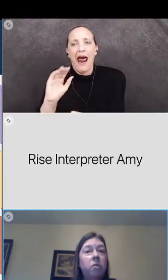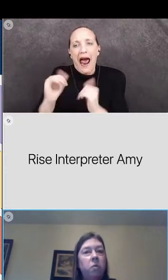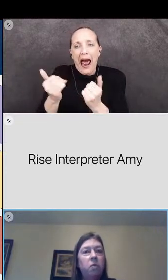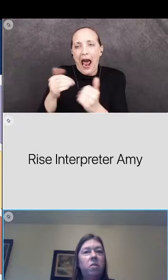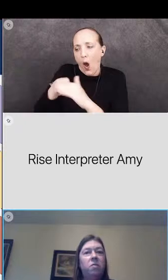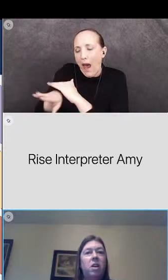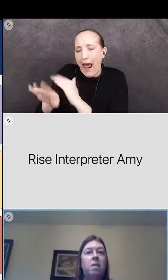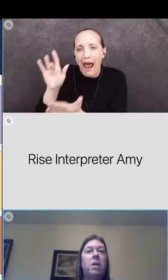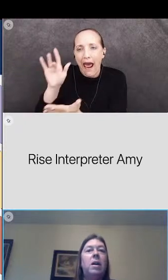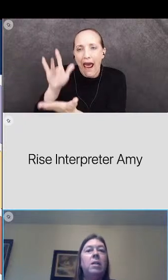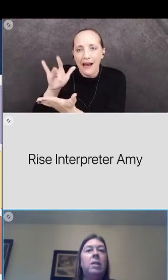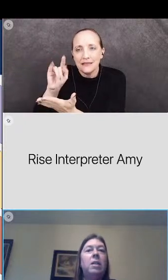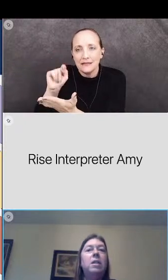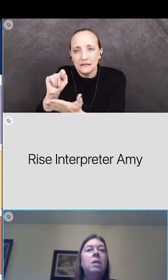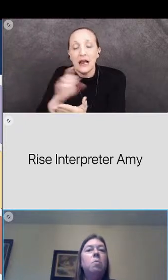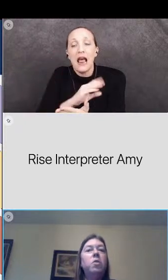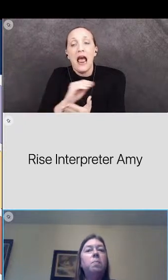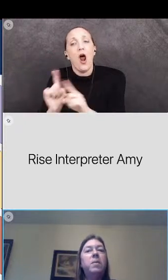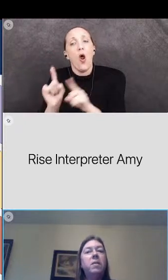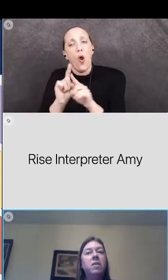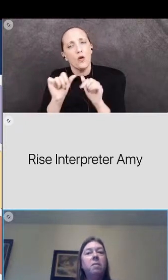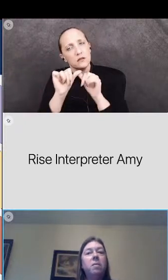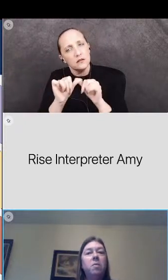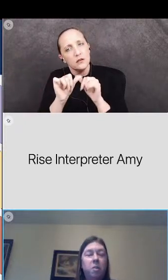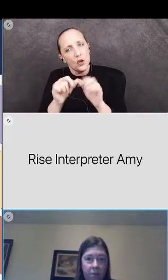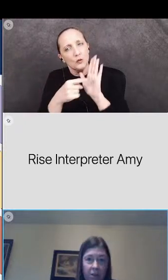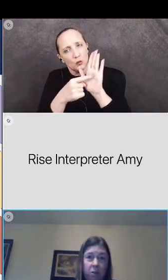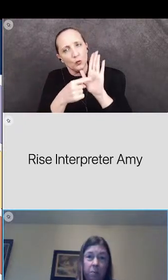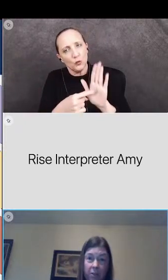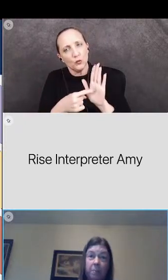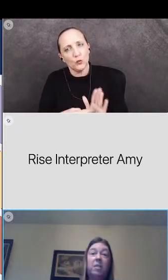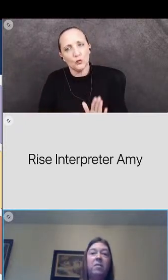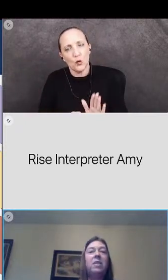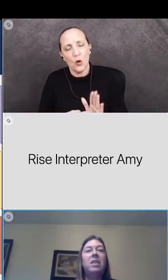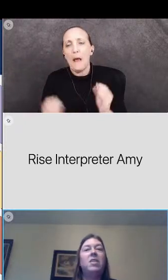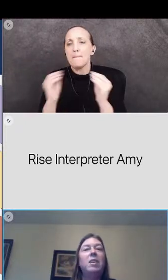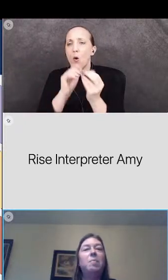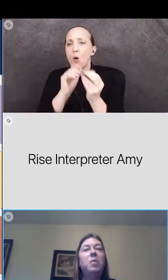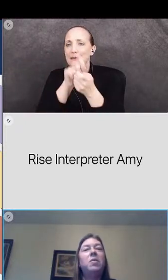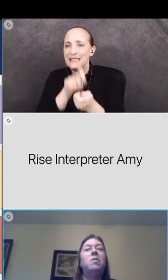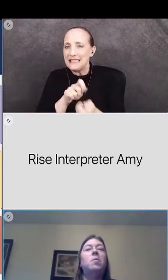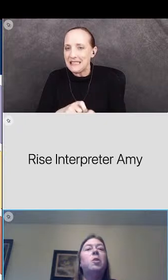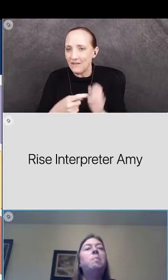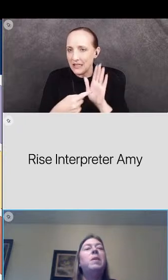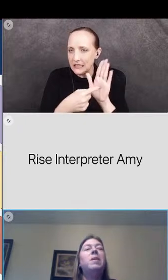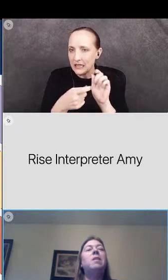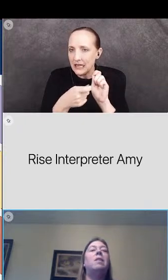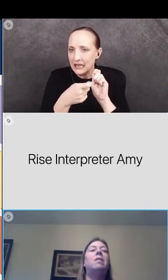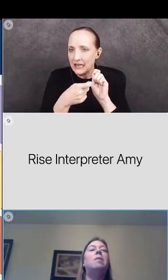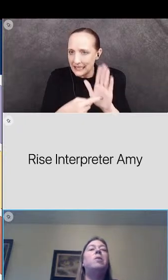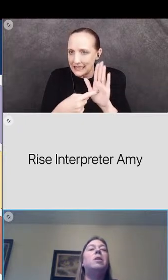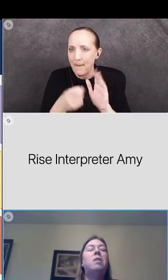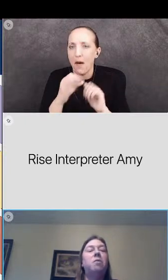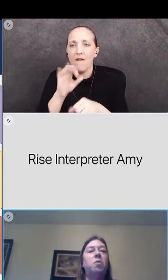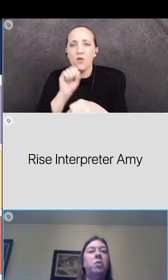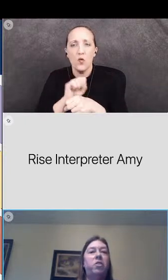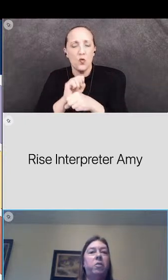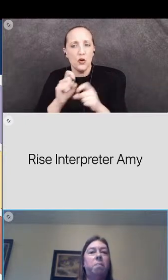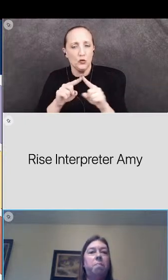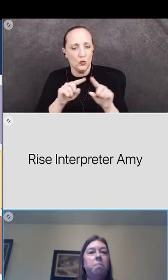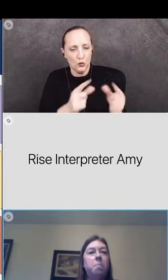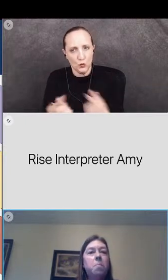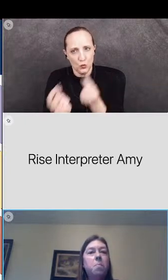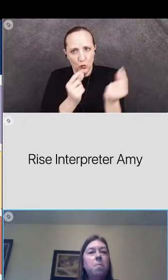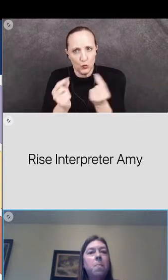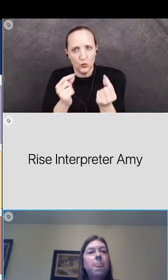we over the course of time to highlight more specific excuse me specific examples of the work being done to bring it to